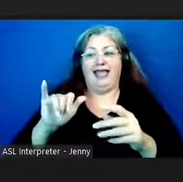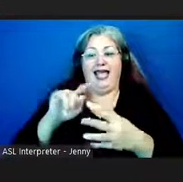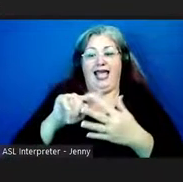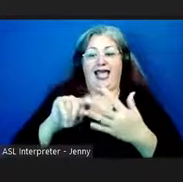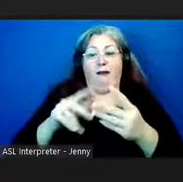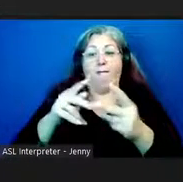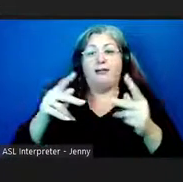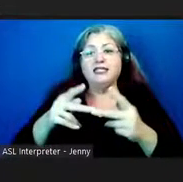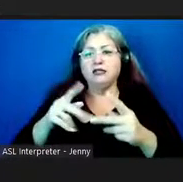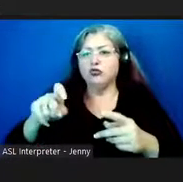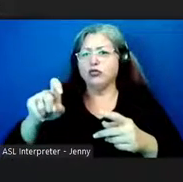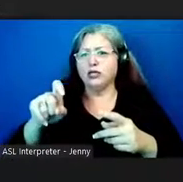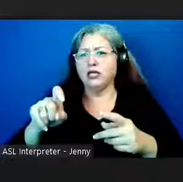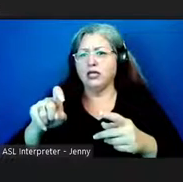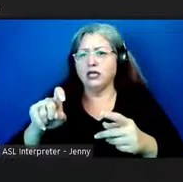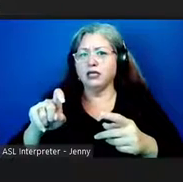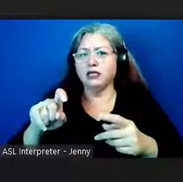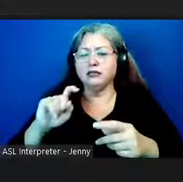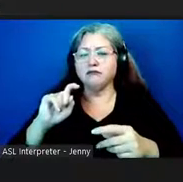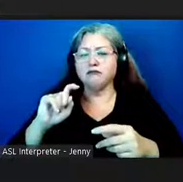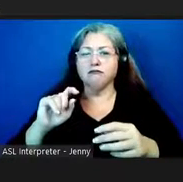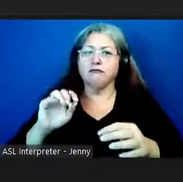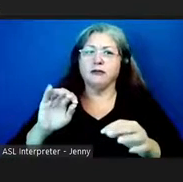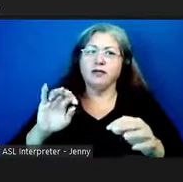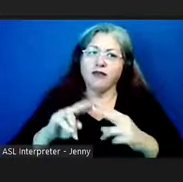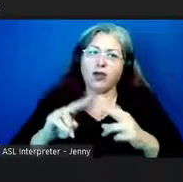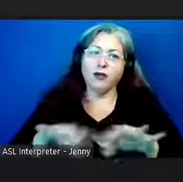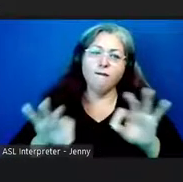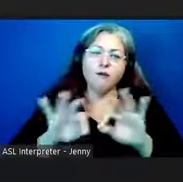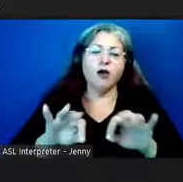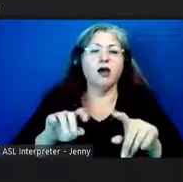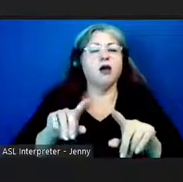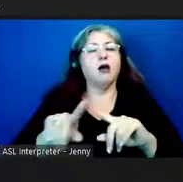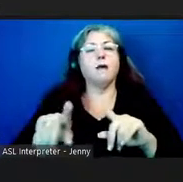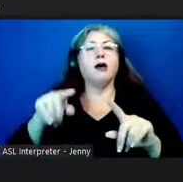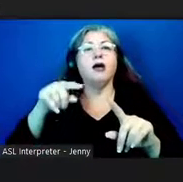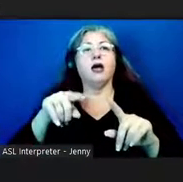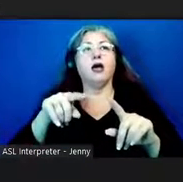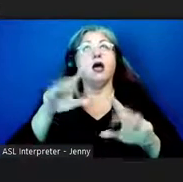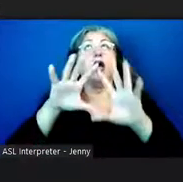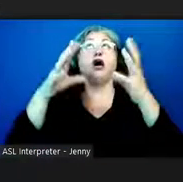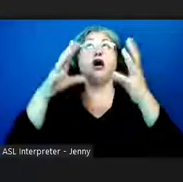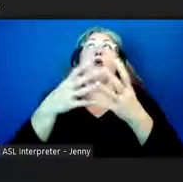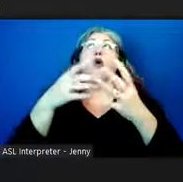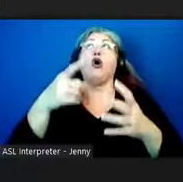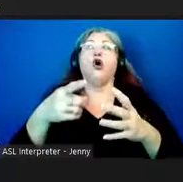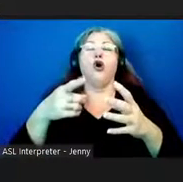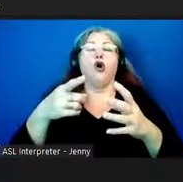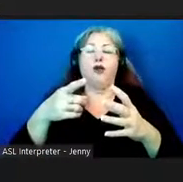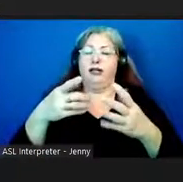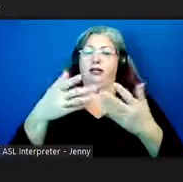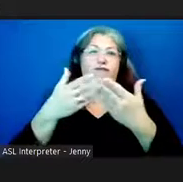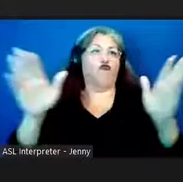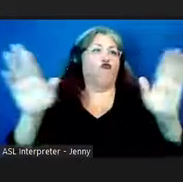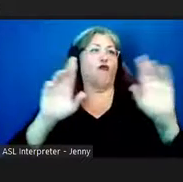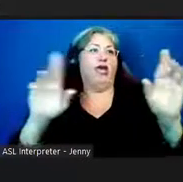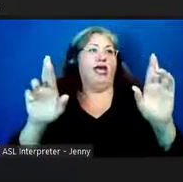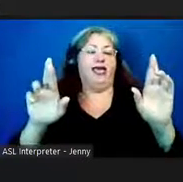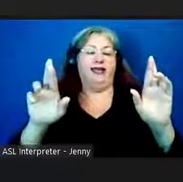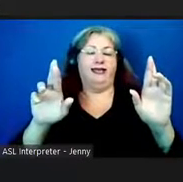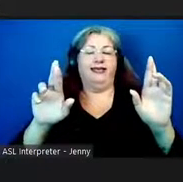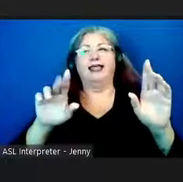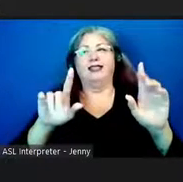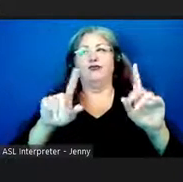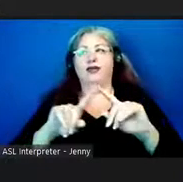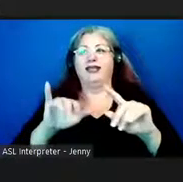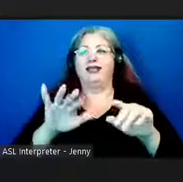areas, but they can, they, the world is at their doorstep and at their footstep, I should